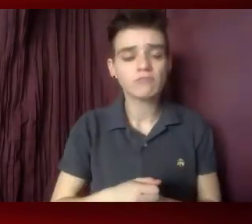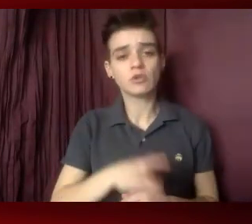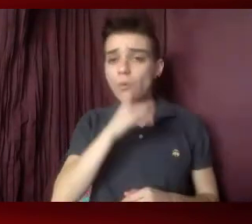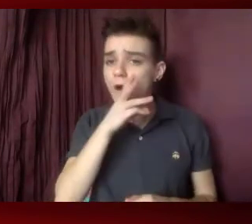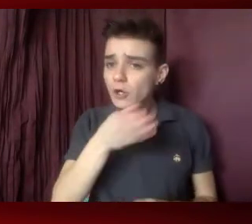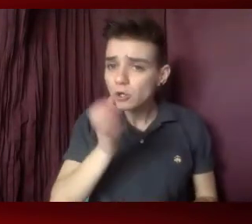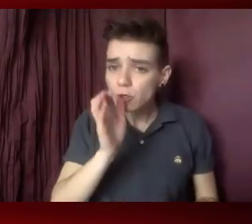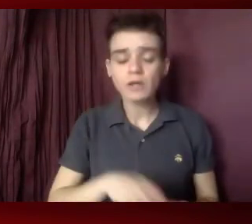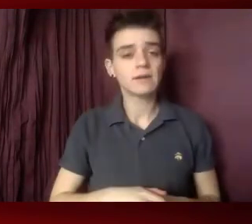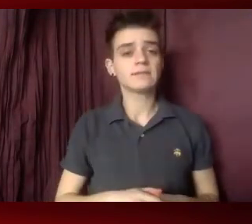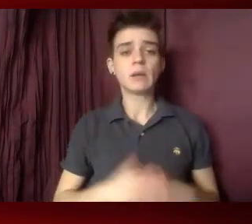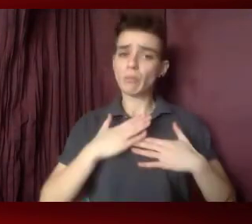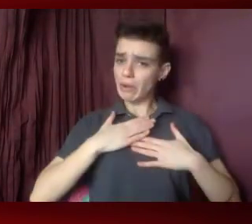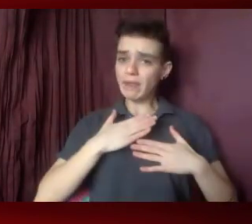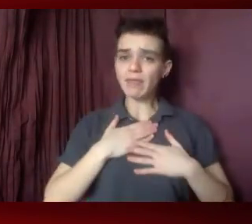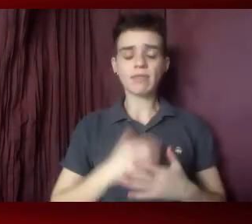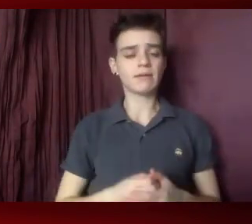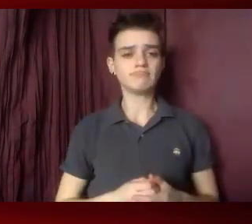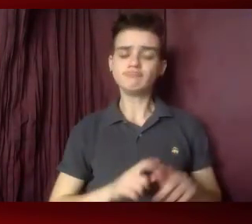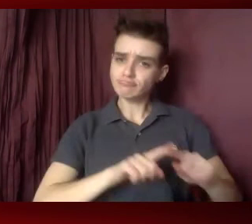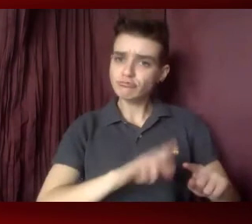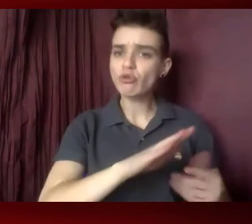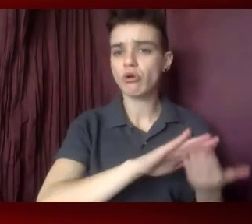rely on your community. We are all in this together.